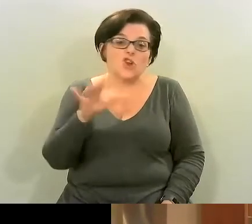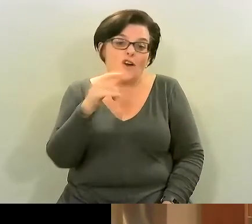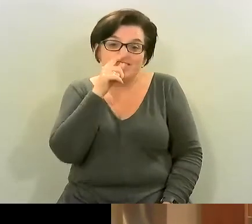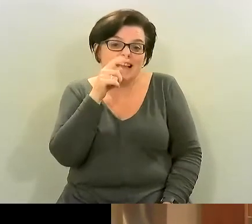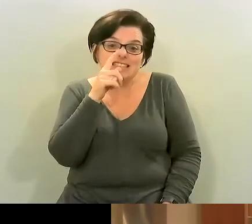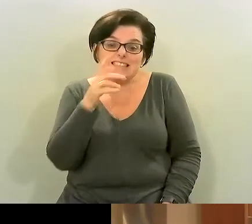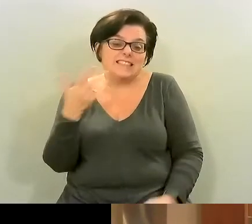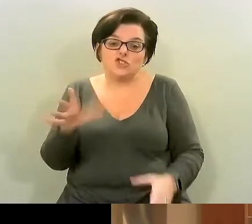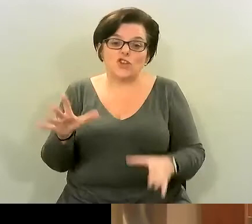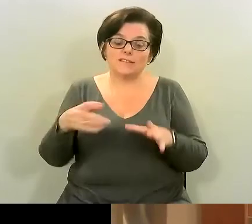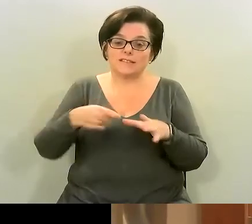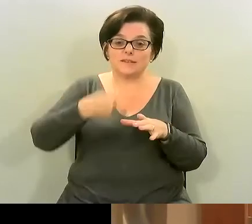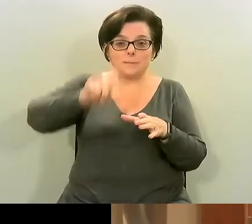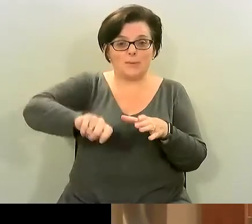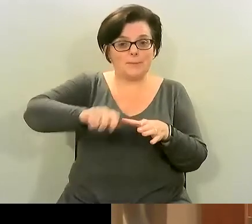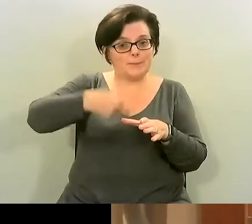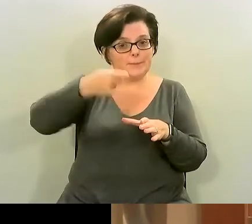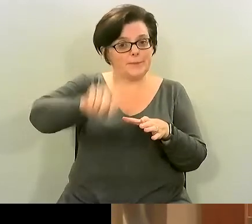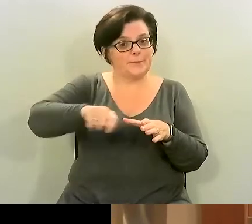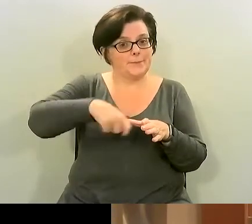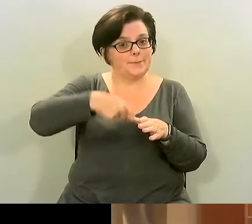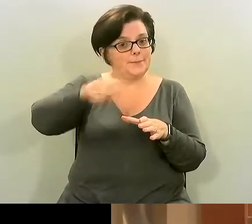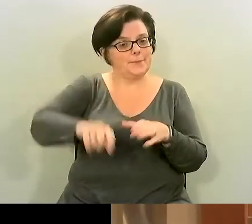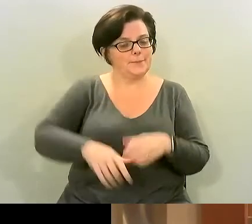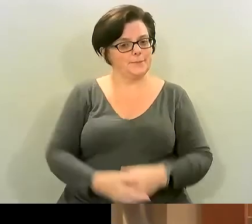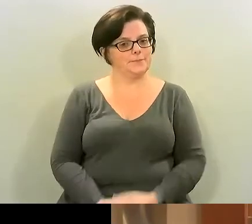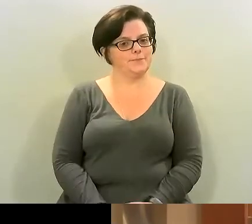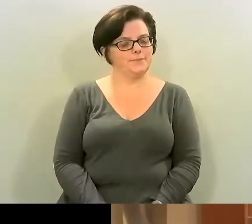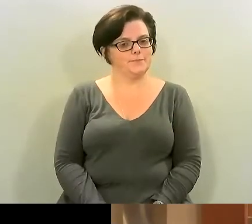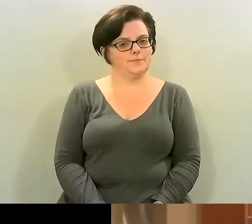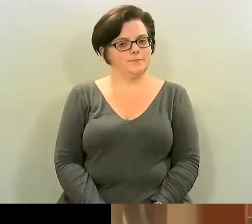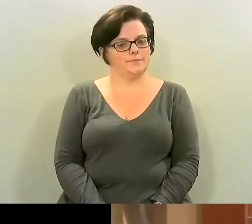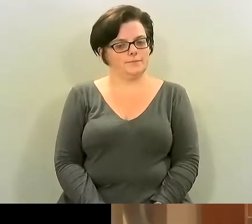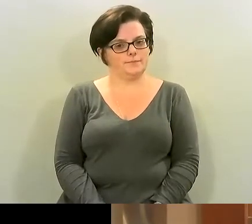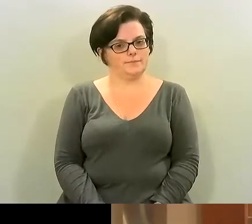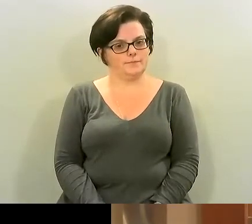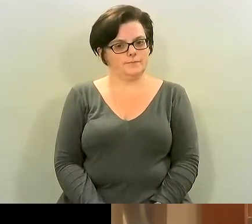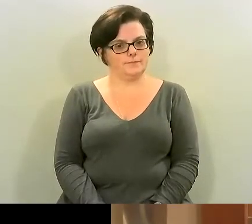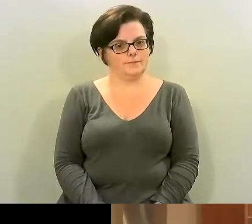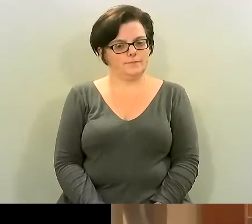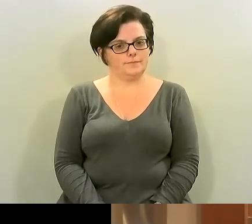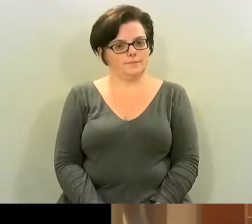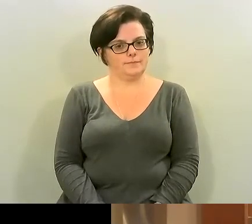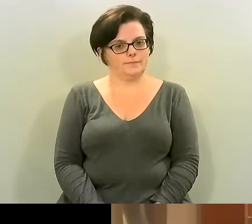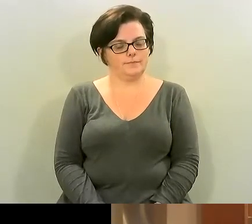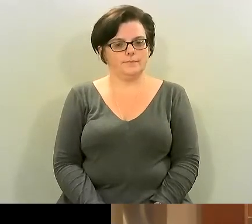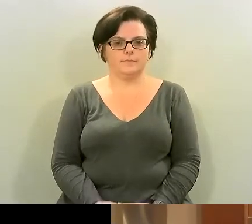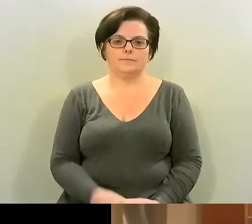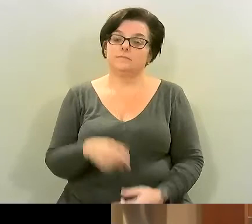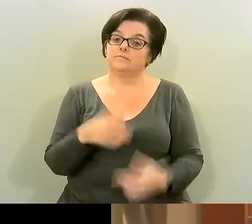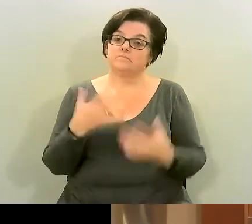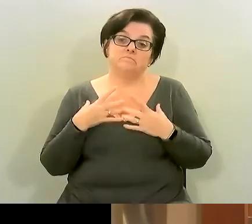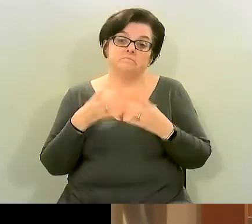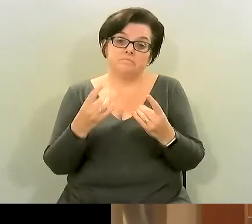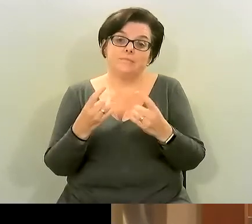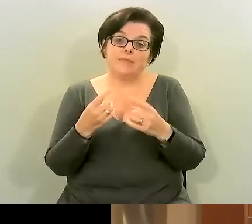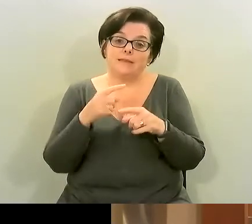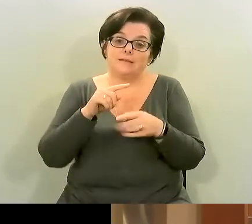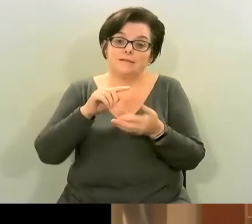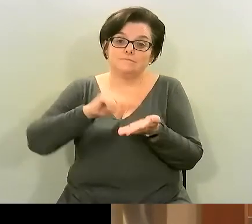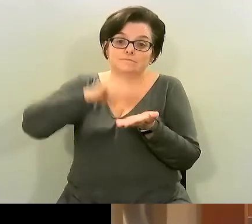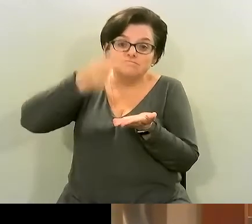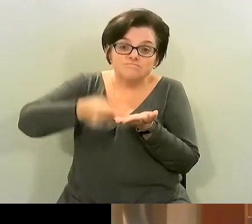sprinkle it on to my piece of cauliflower as much as you like because this is a really